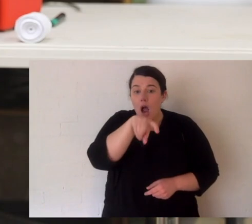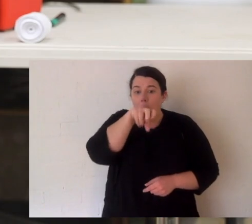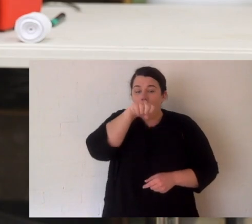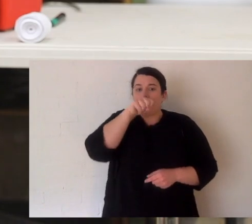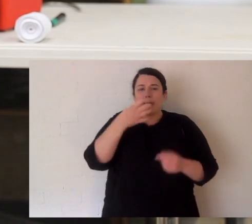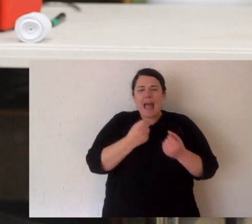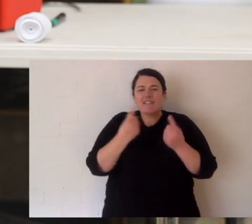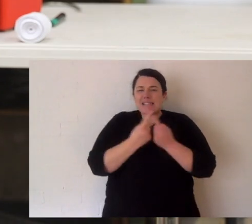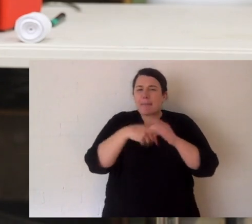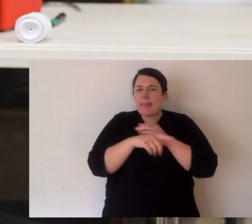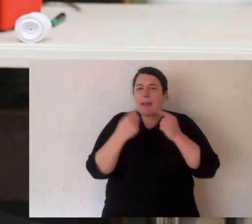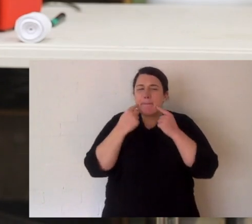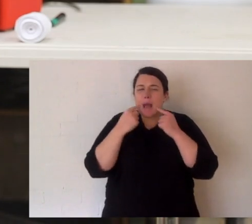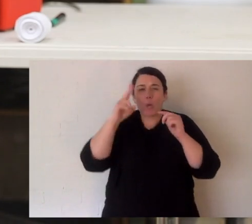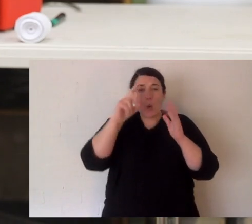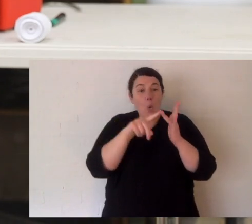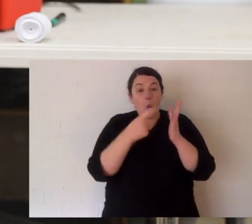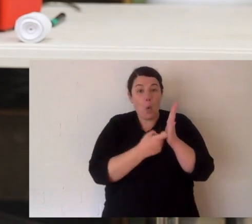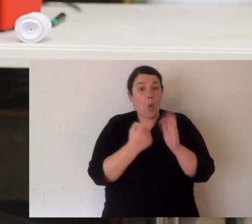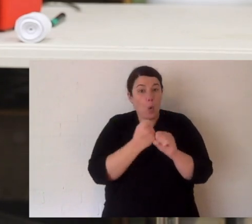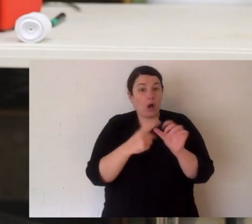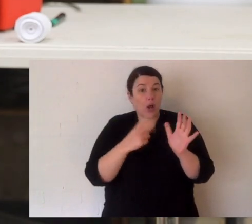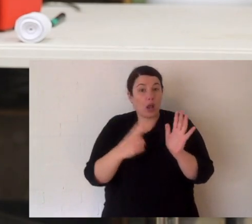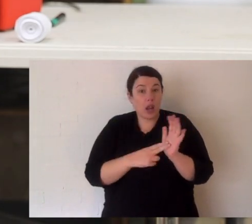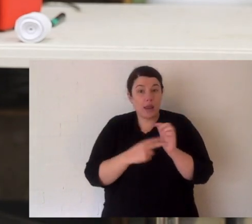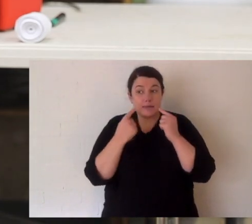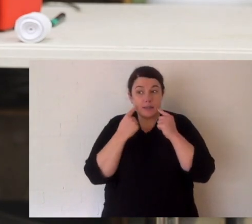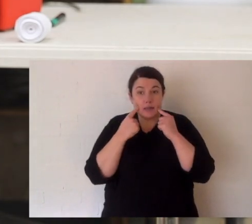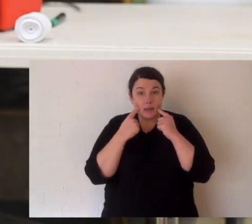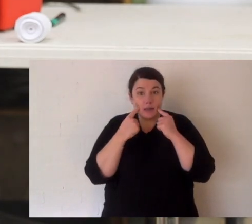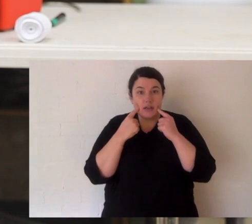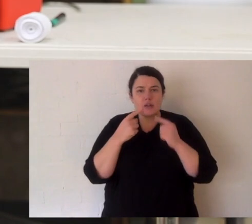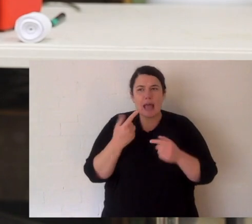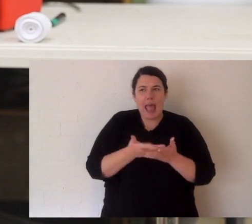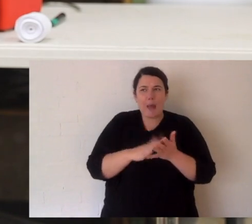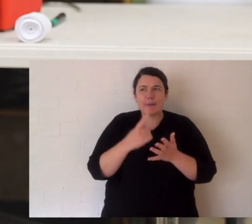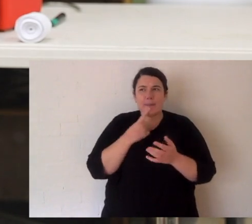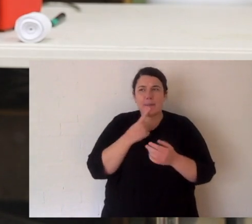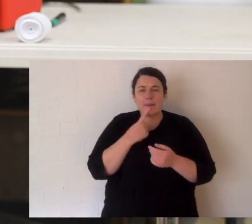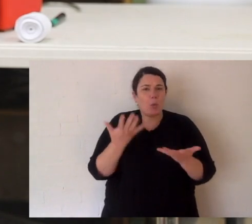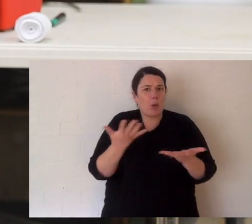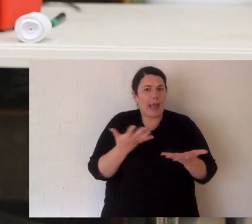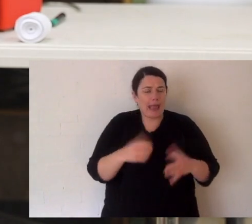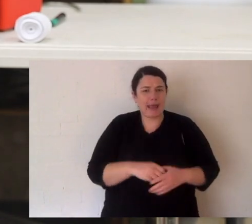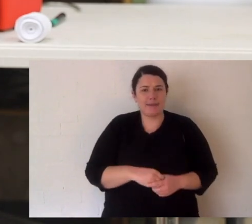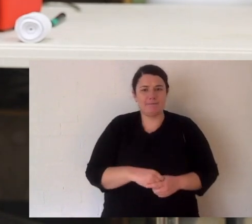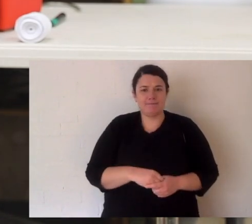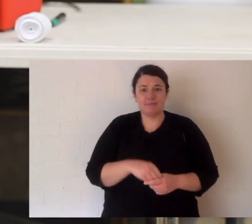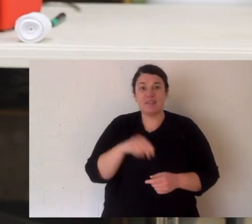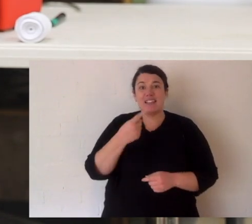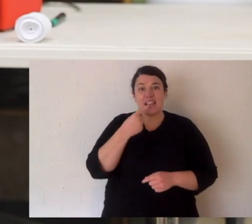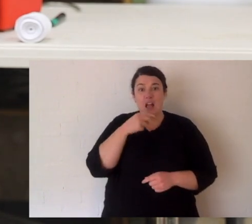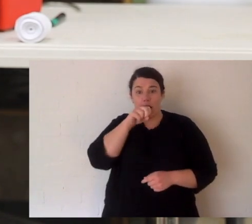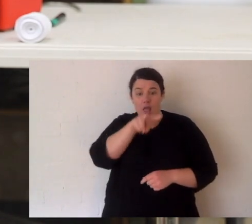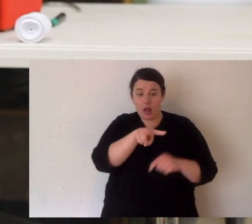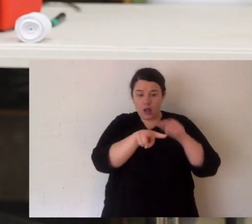and there's an organ inside the mouth and they taste the air. Their tongue is forked and the reason for that is because